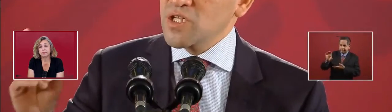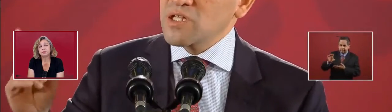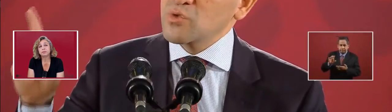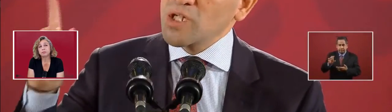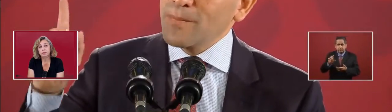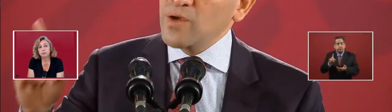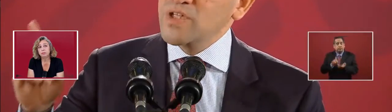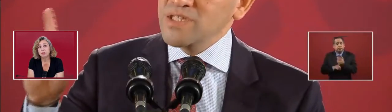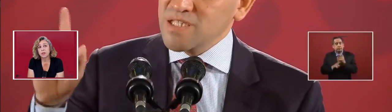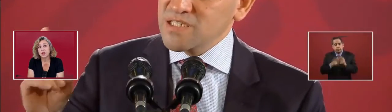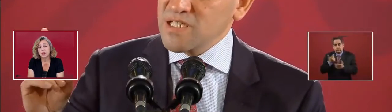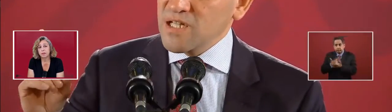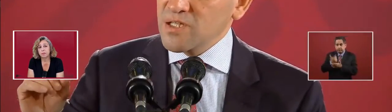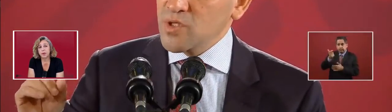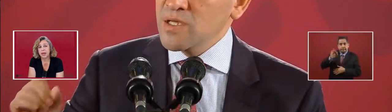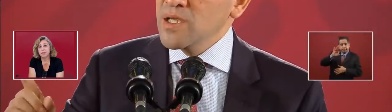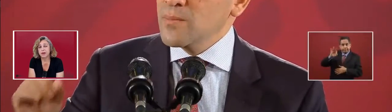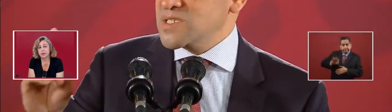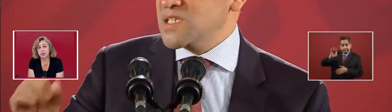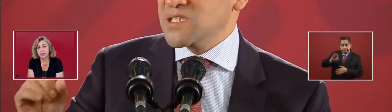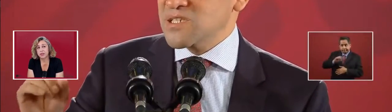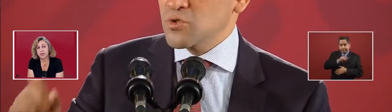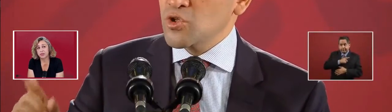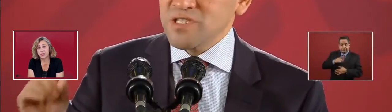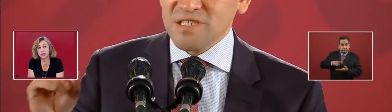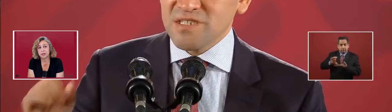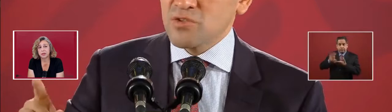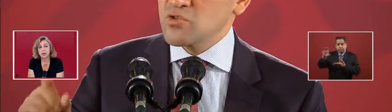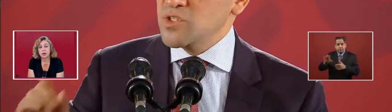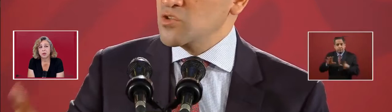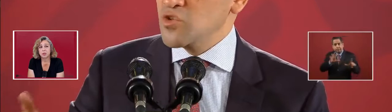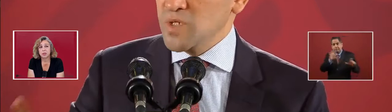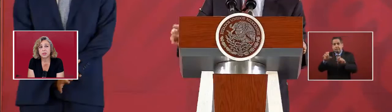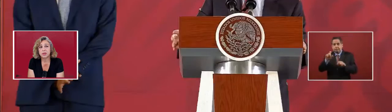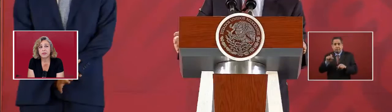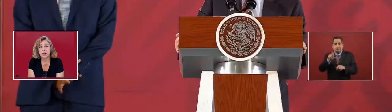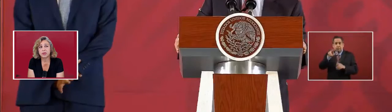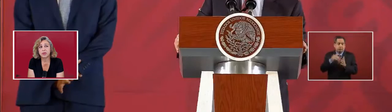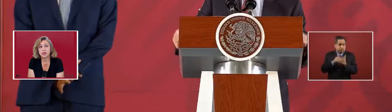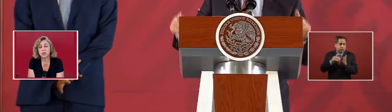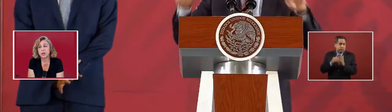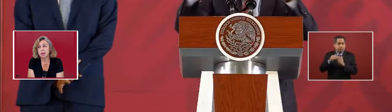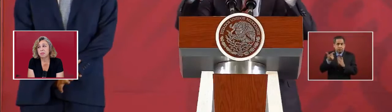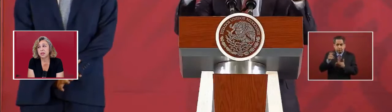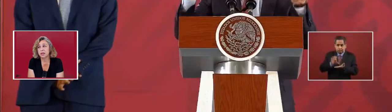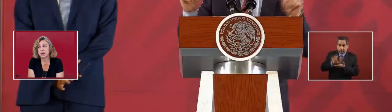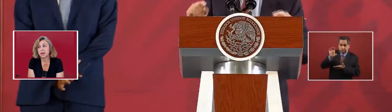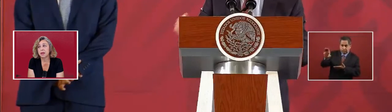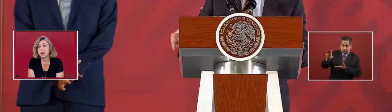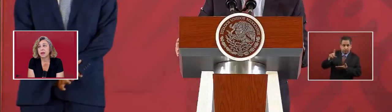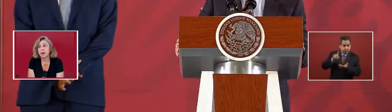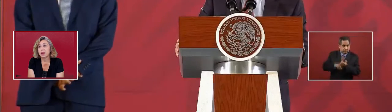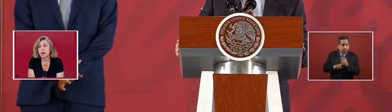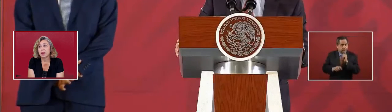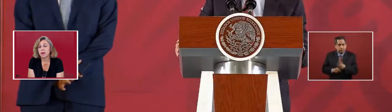the payment on the debt interest was $728 million.